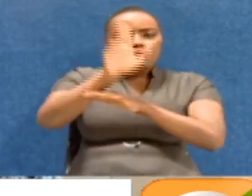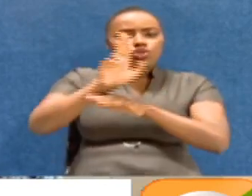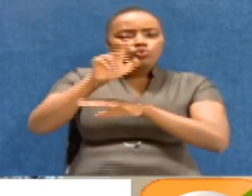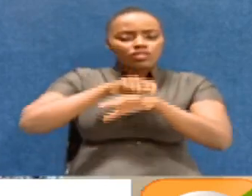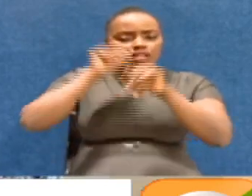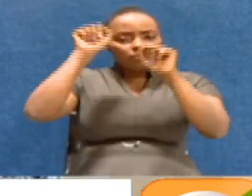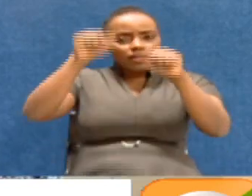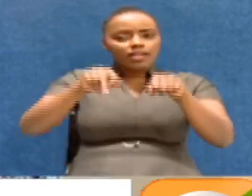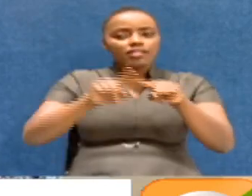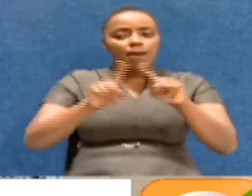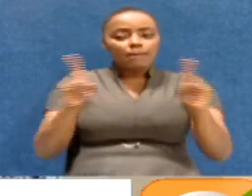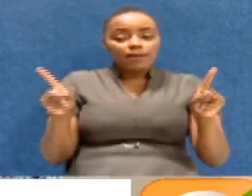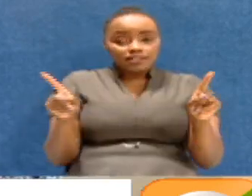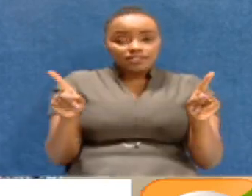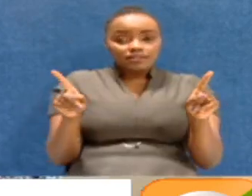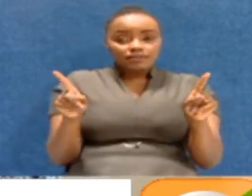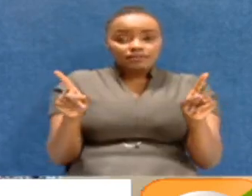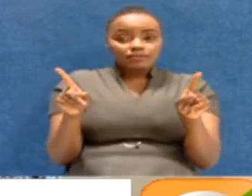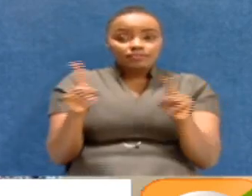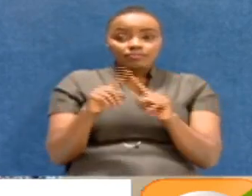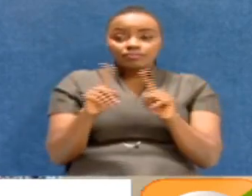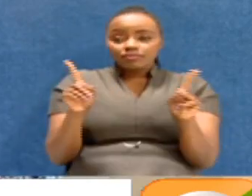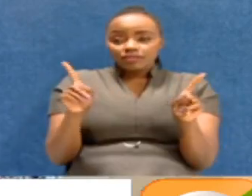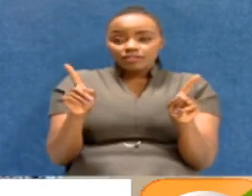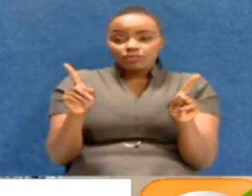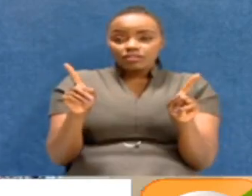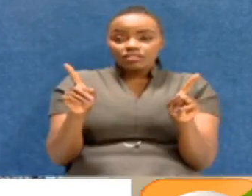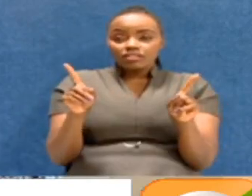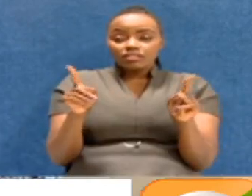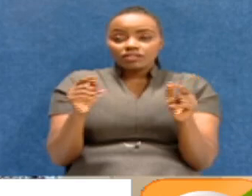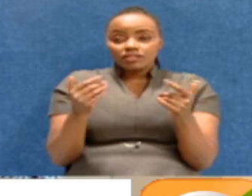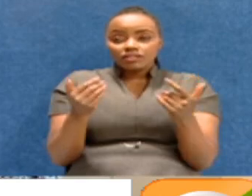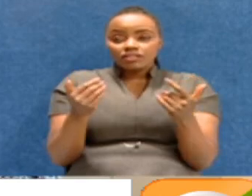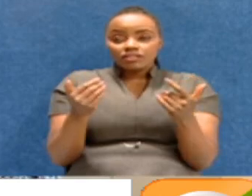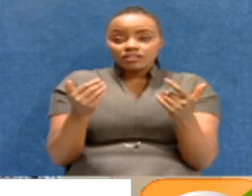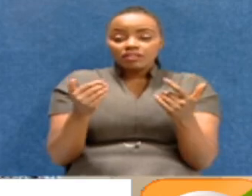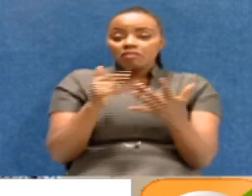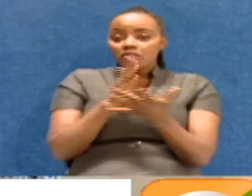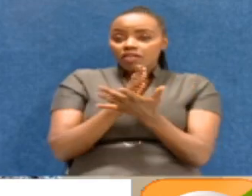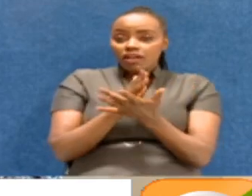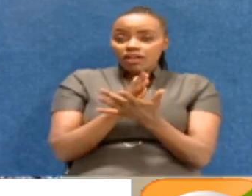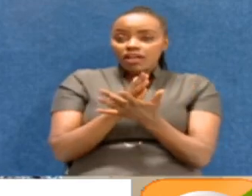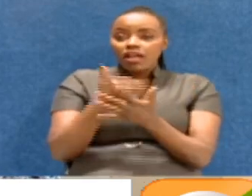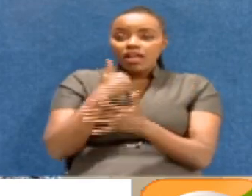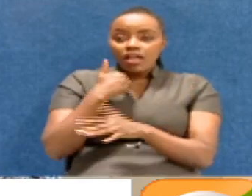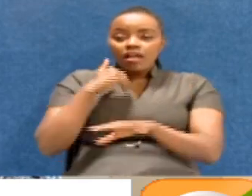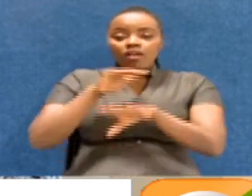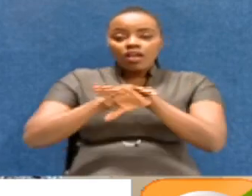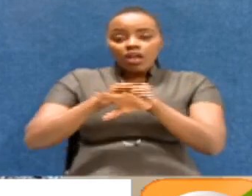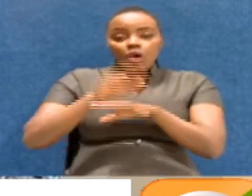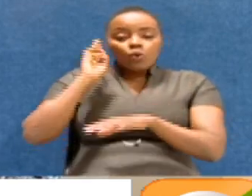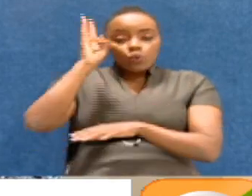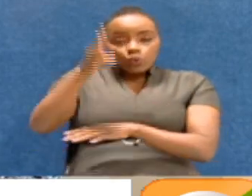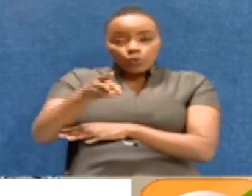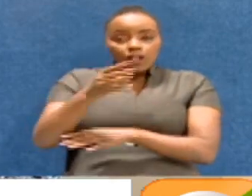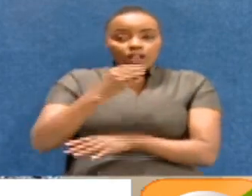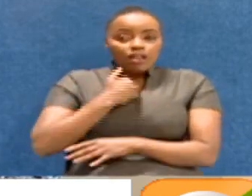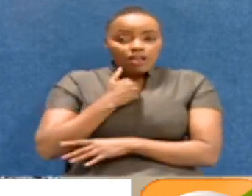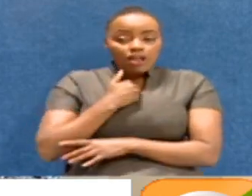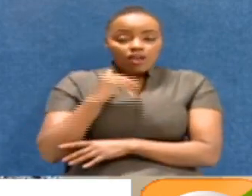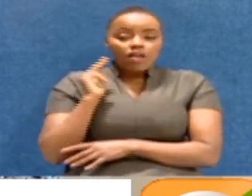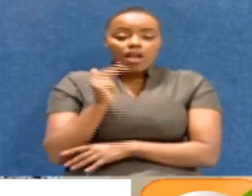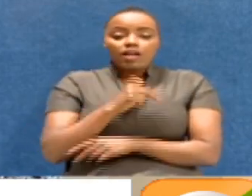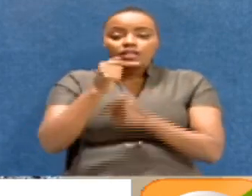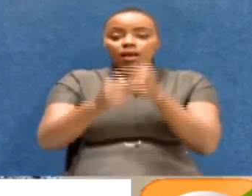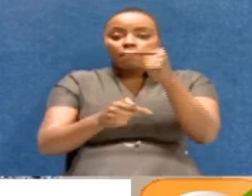time. Yeah. But given the fact that there's already goodwill in terms of